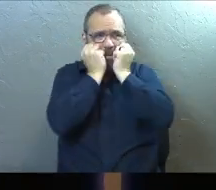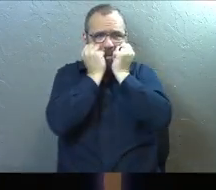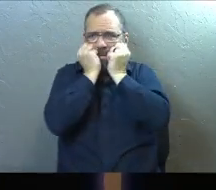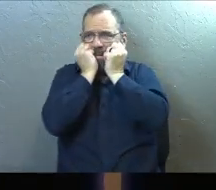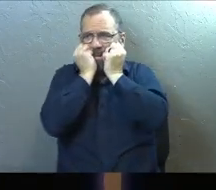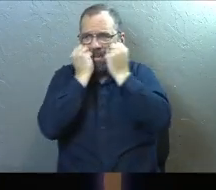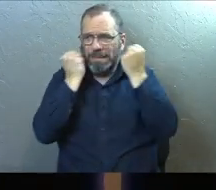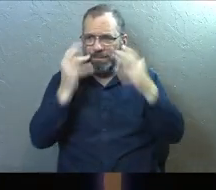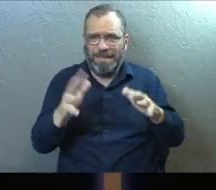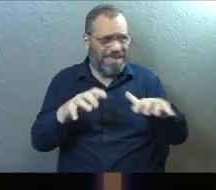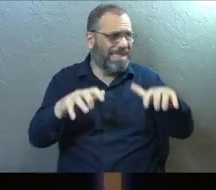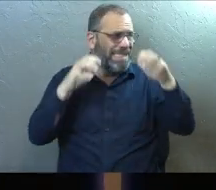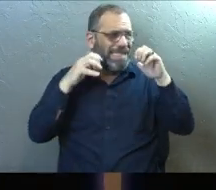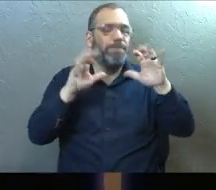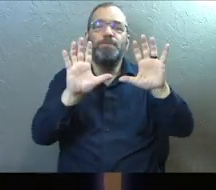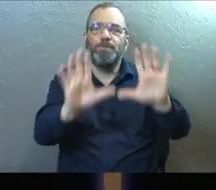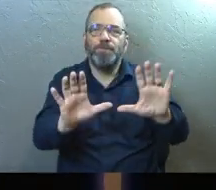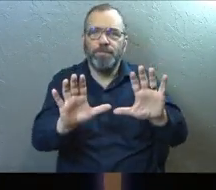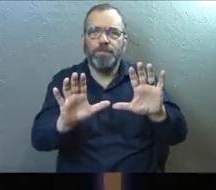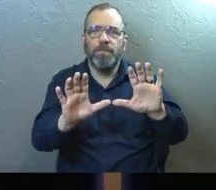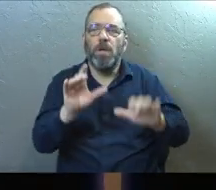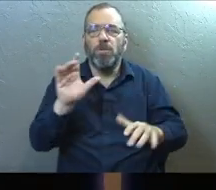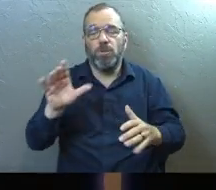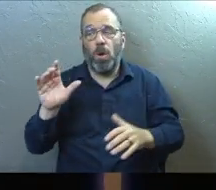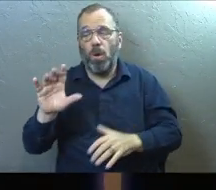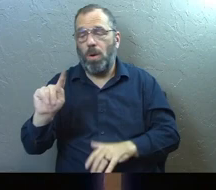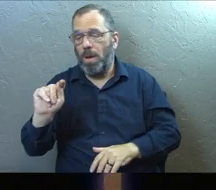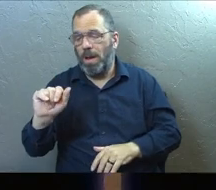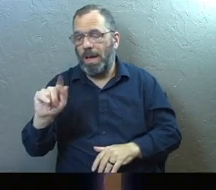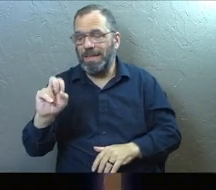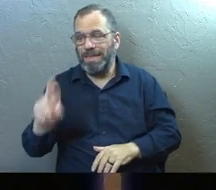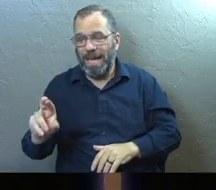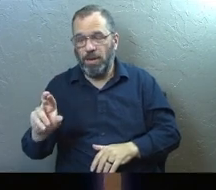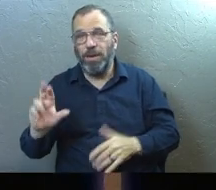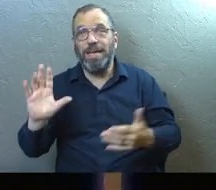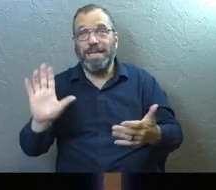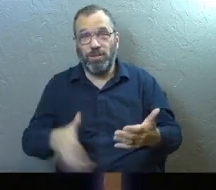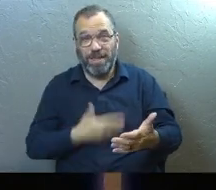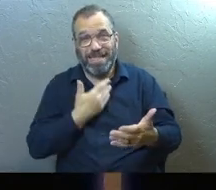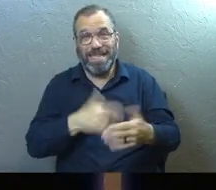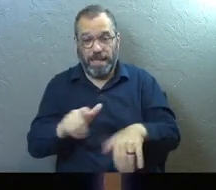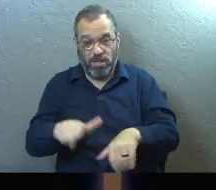There's a lot of you. So he's going to sing a really long song. Did I say that?